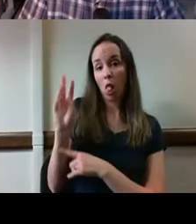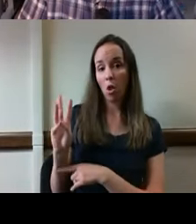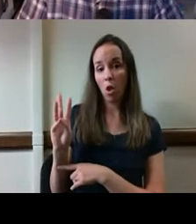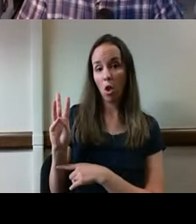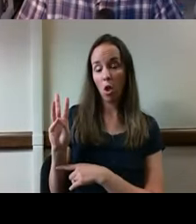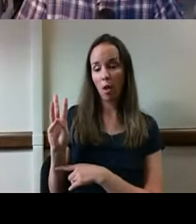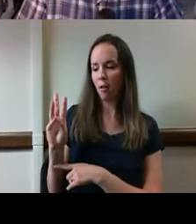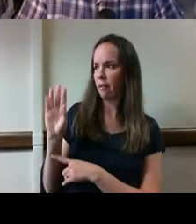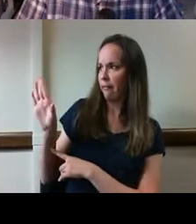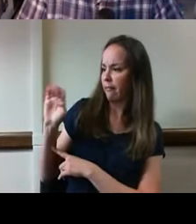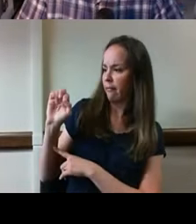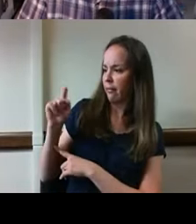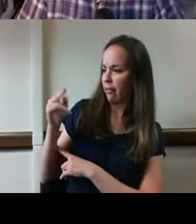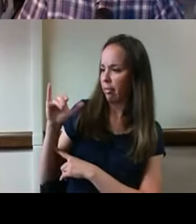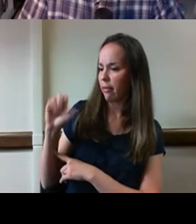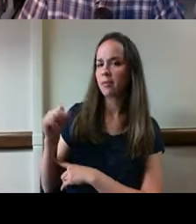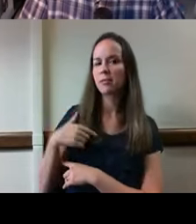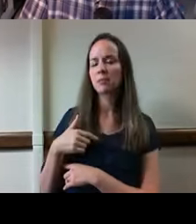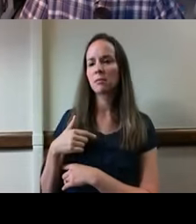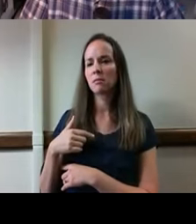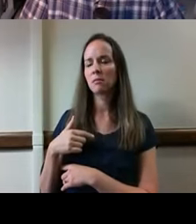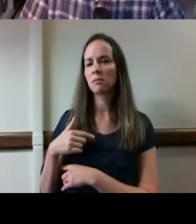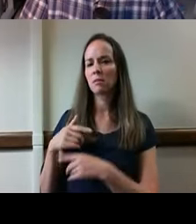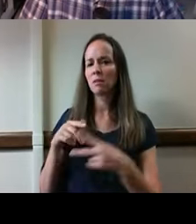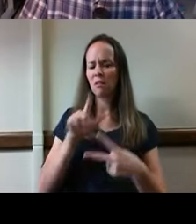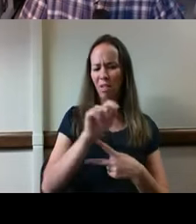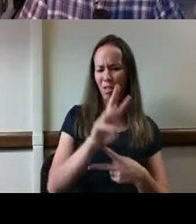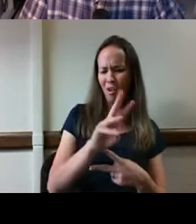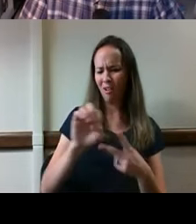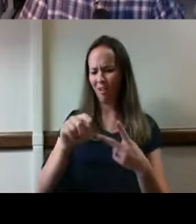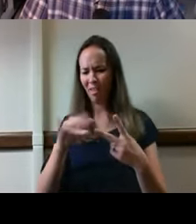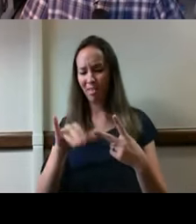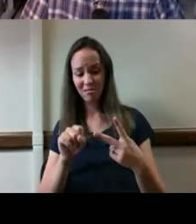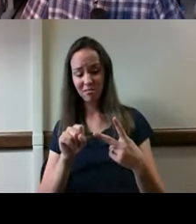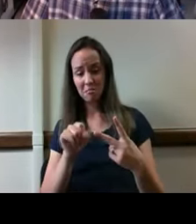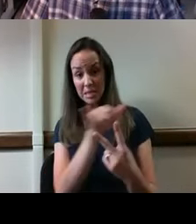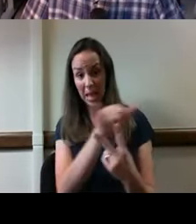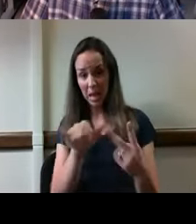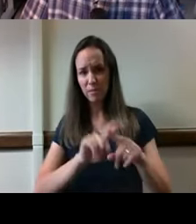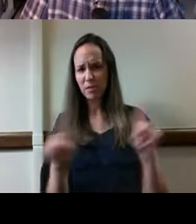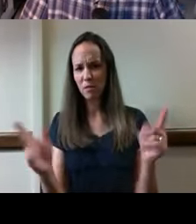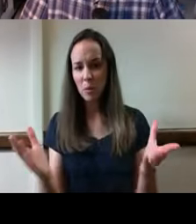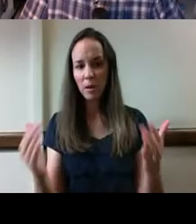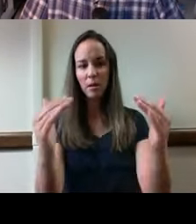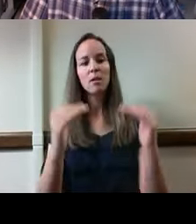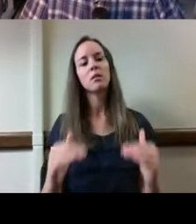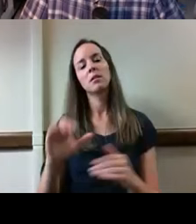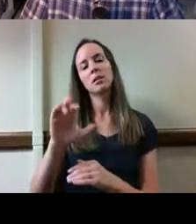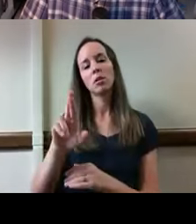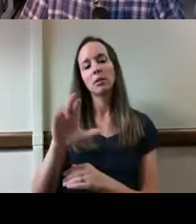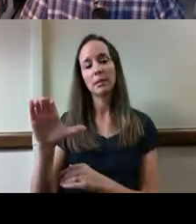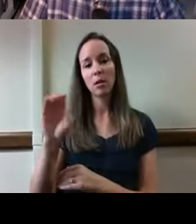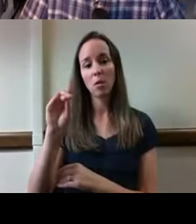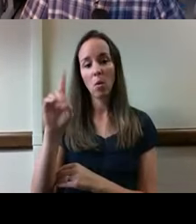ethics, the similarities and differences between those two things. The core principles and sections of the CRC code.